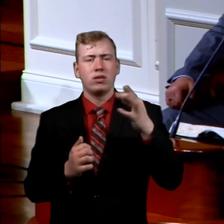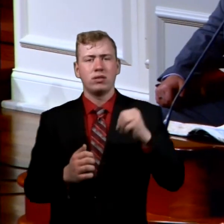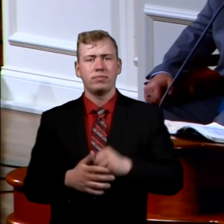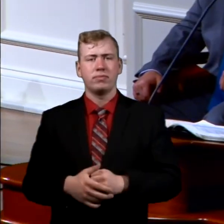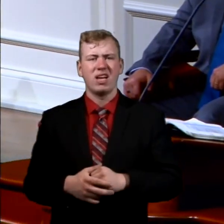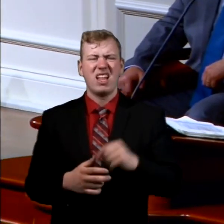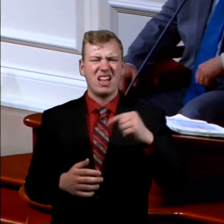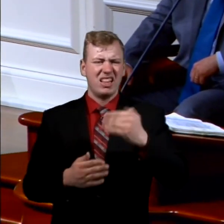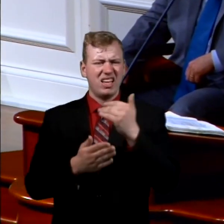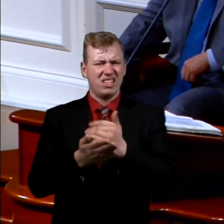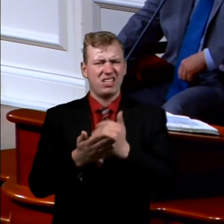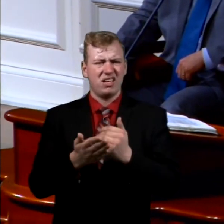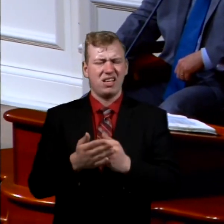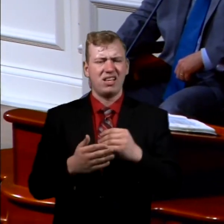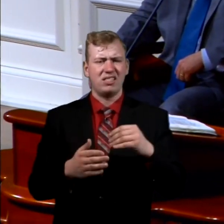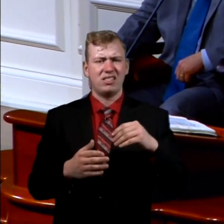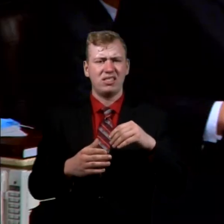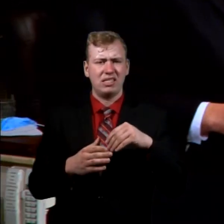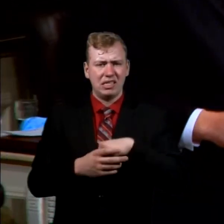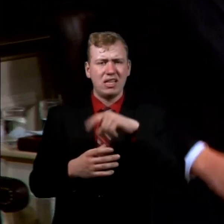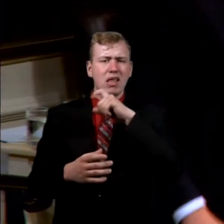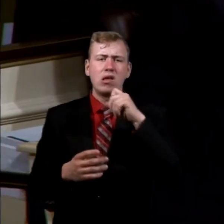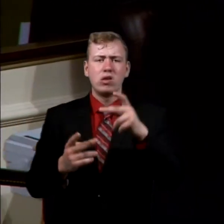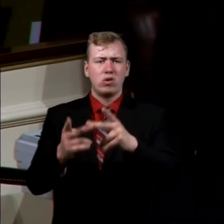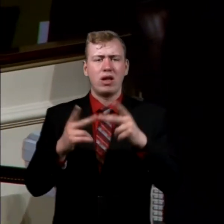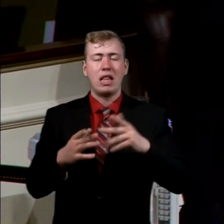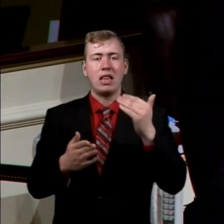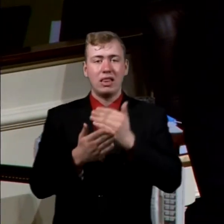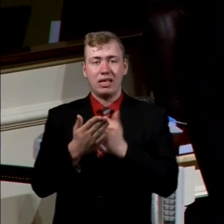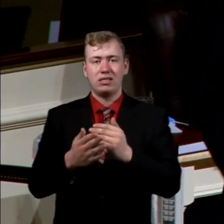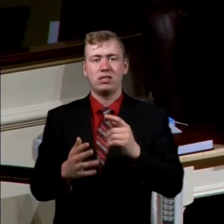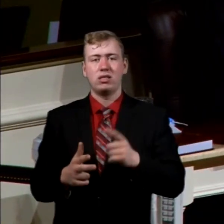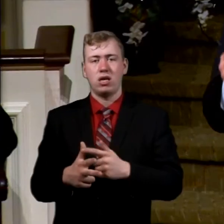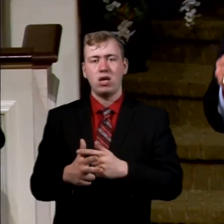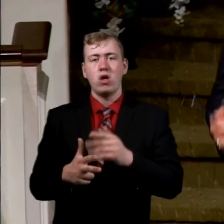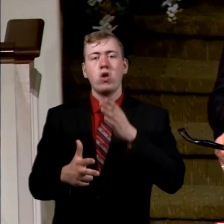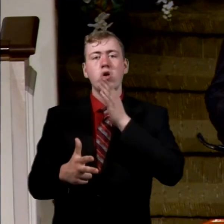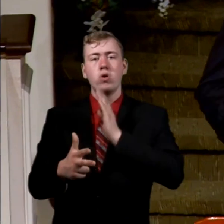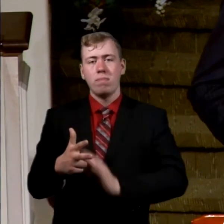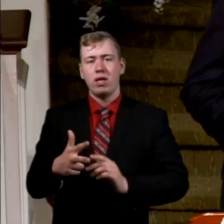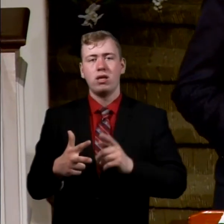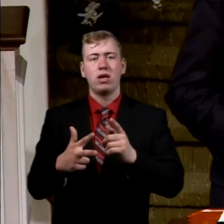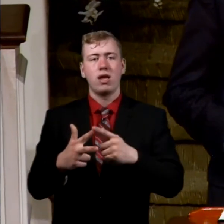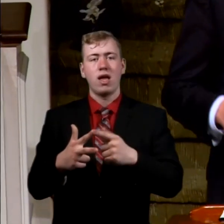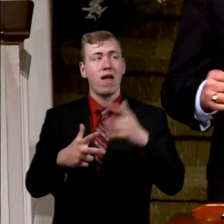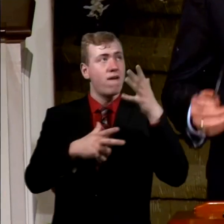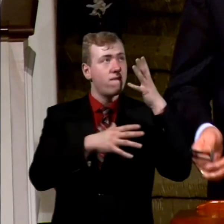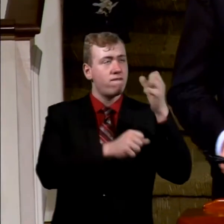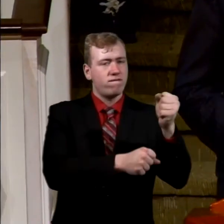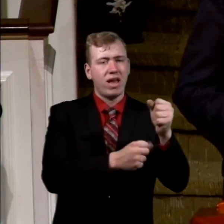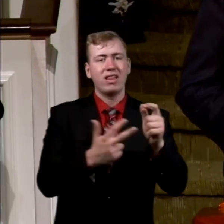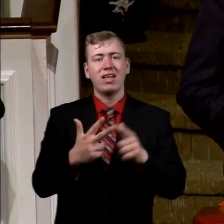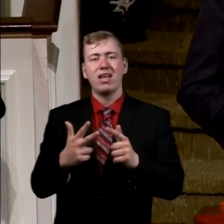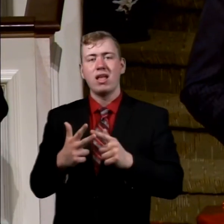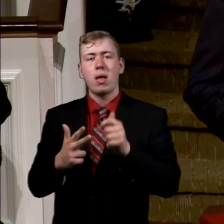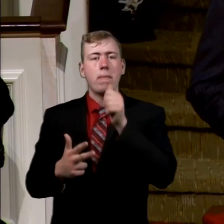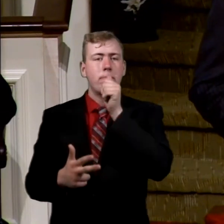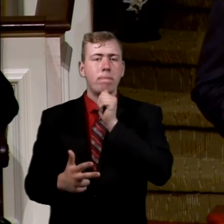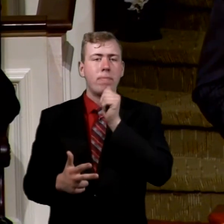lessons in the backside of the desert. Lessons of humility. Lessons of faith. Lessons of patience.